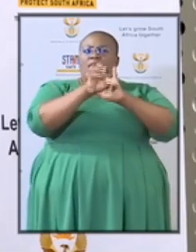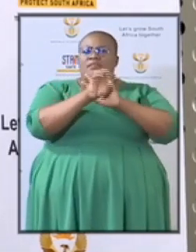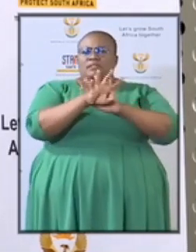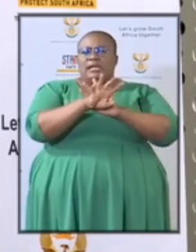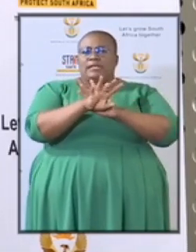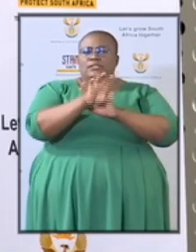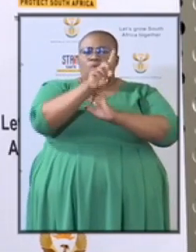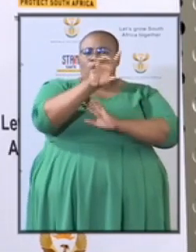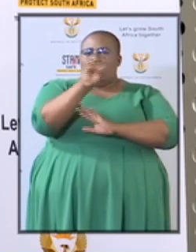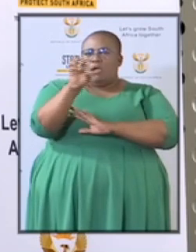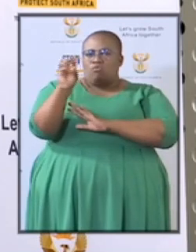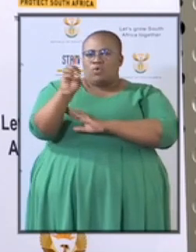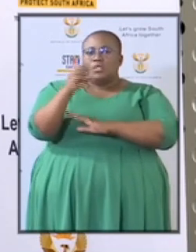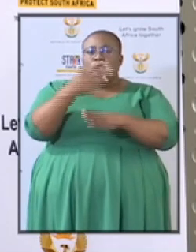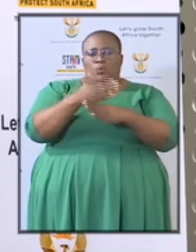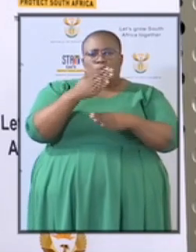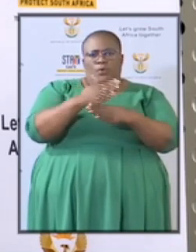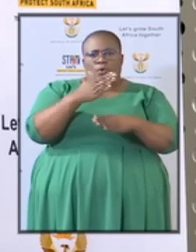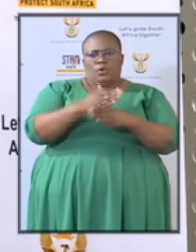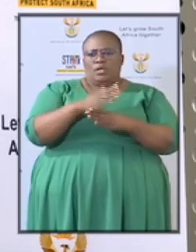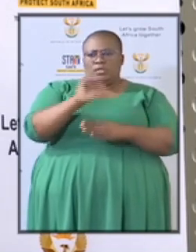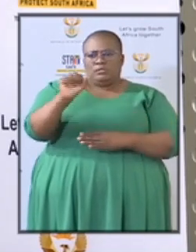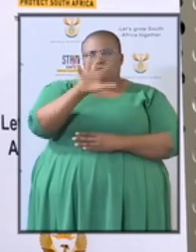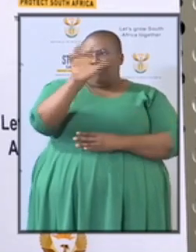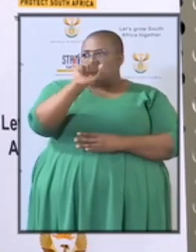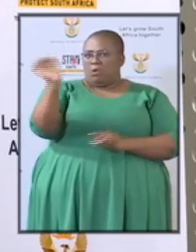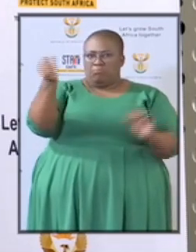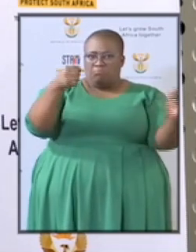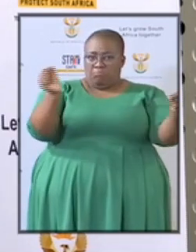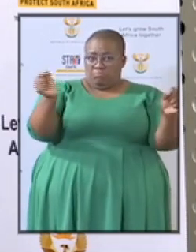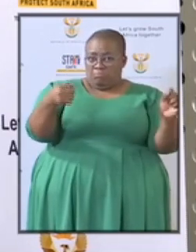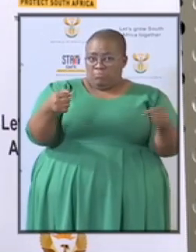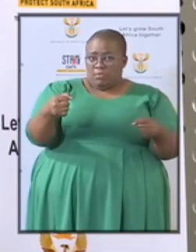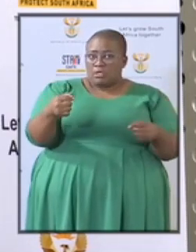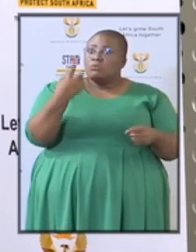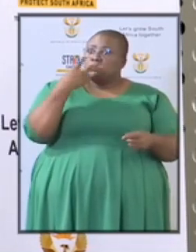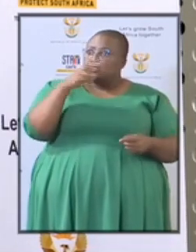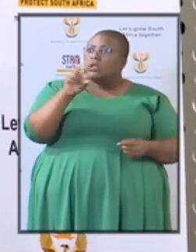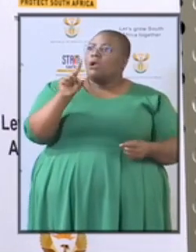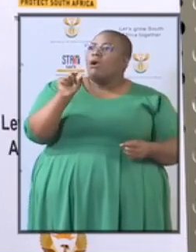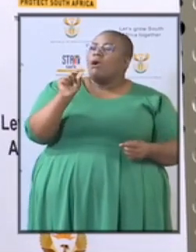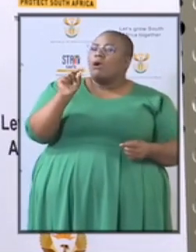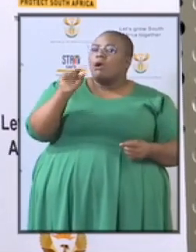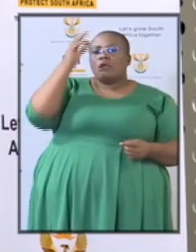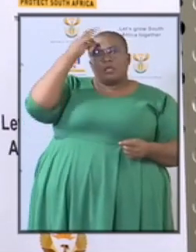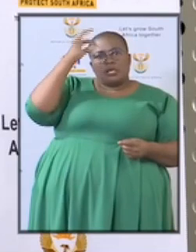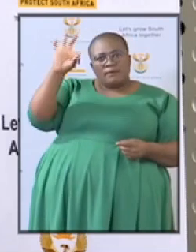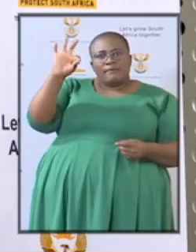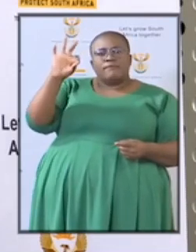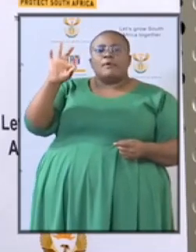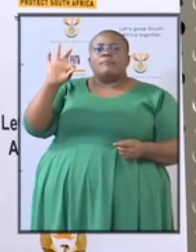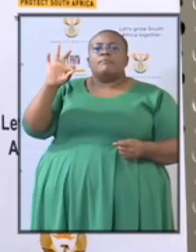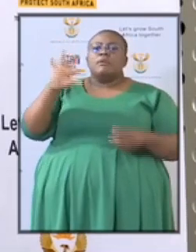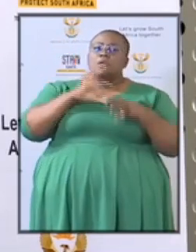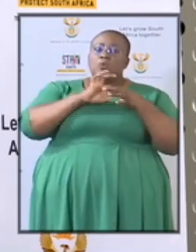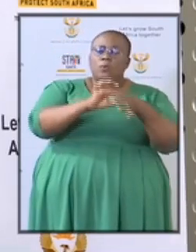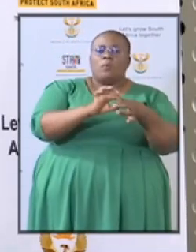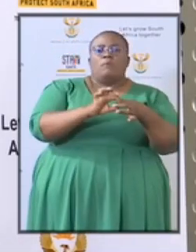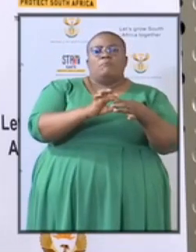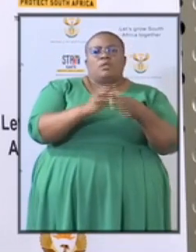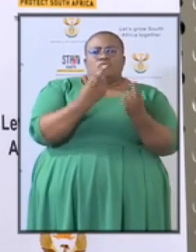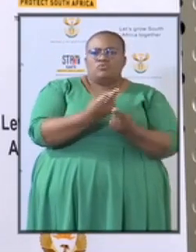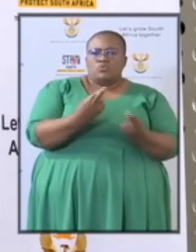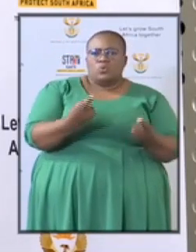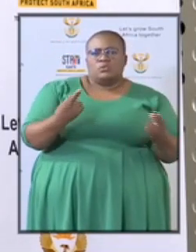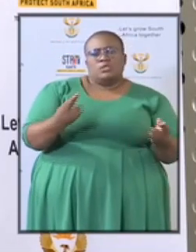which is a sign that the government is committing resources to help law enforcement agencies to capacity themselves